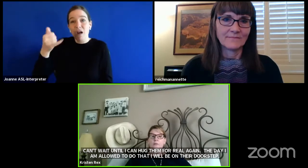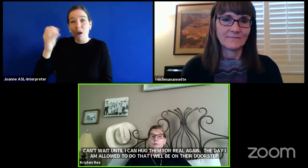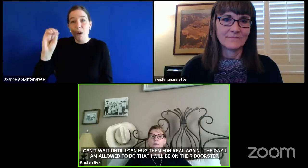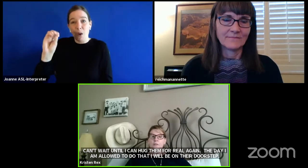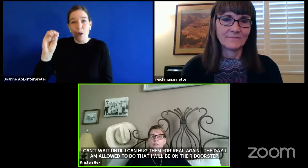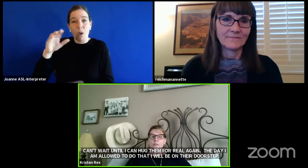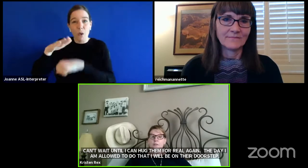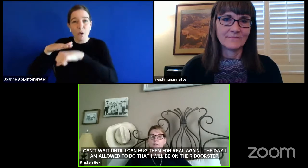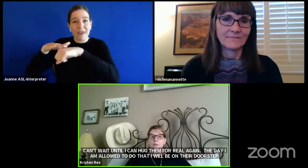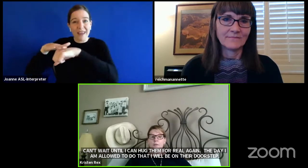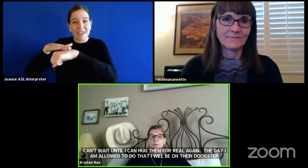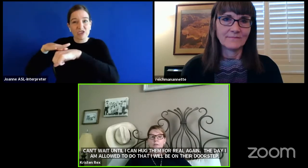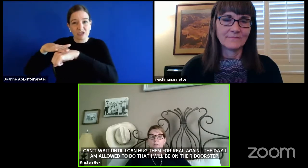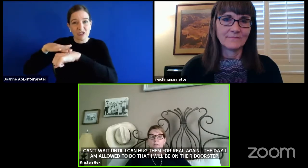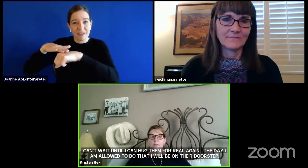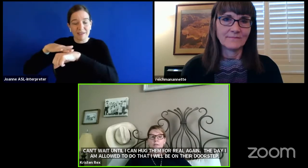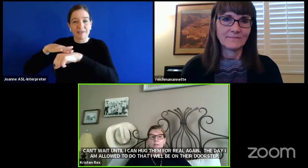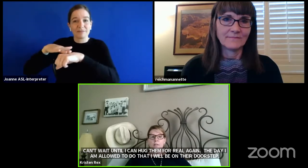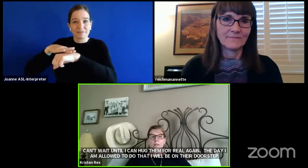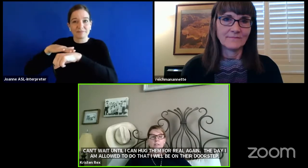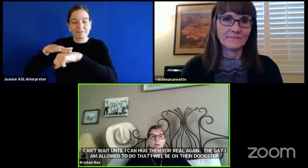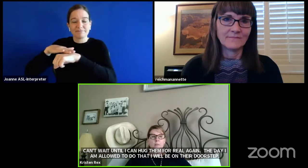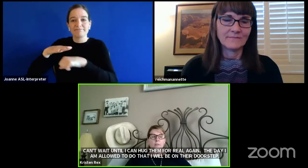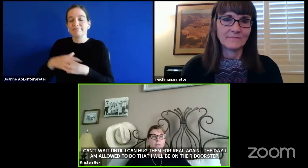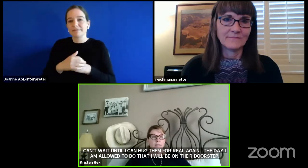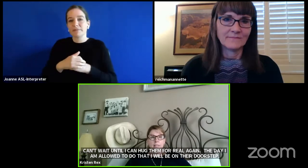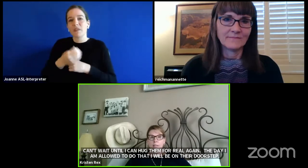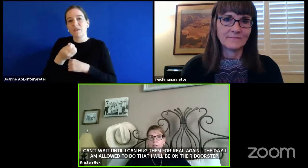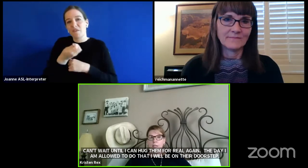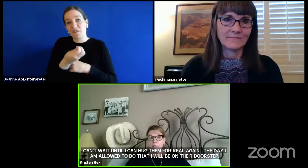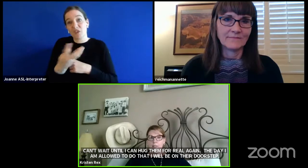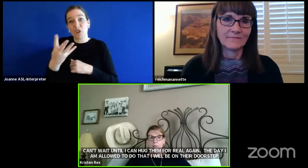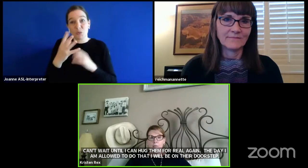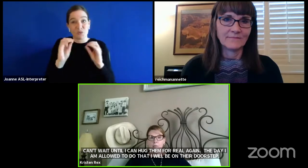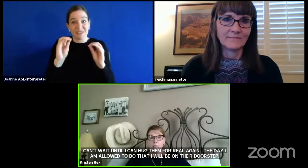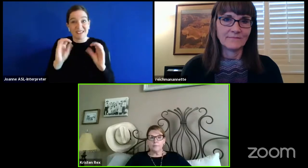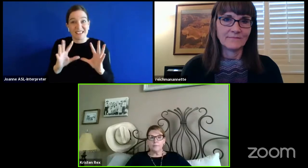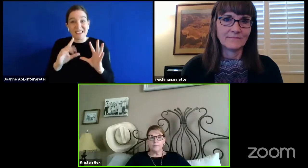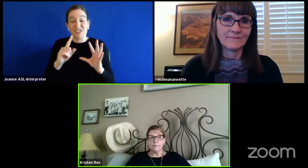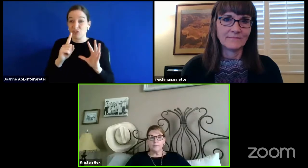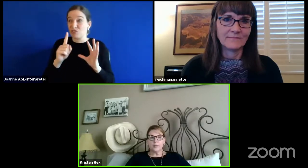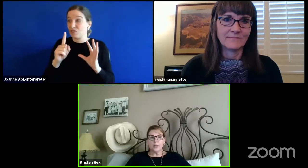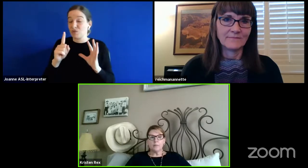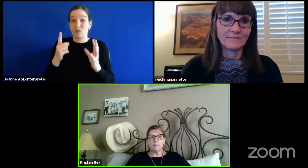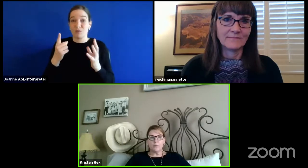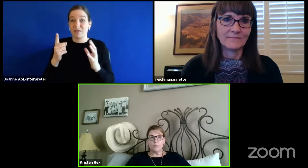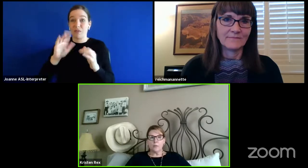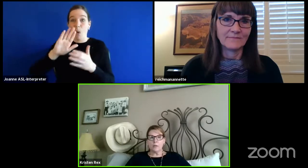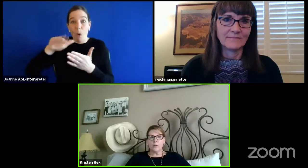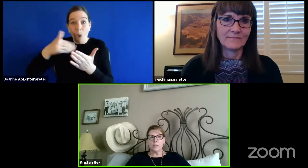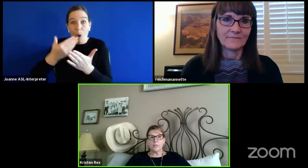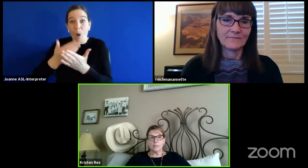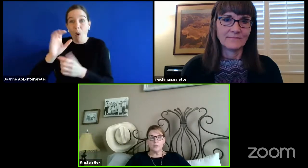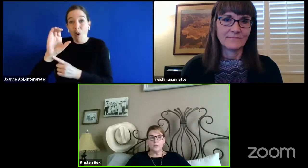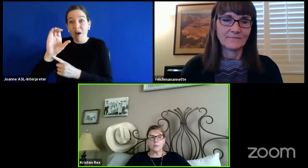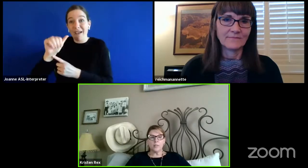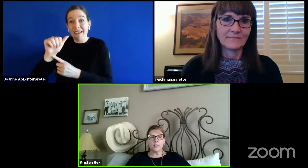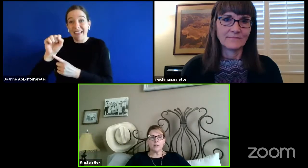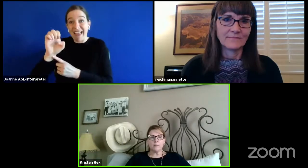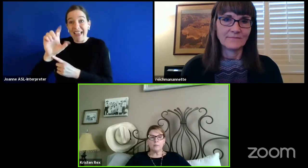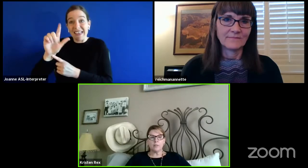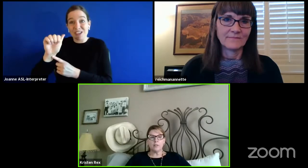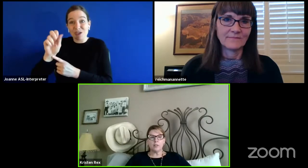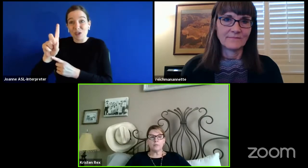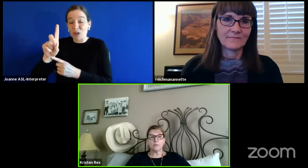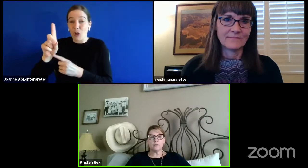A few of our teachers in Northern Arizona have lost almost their entire caseloads, but we will continue to